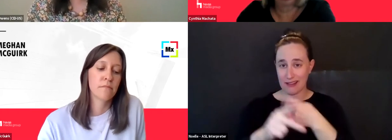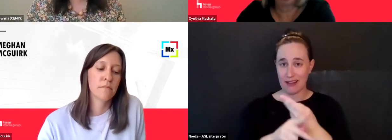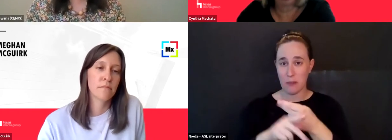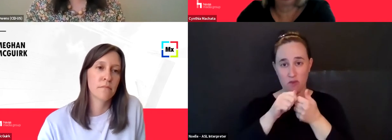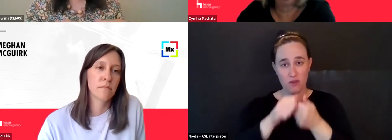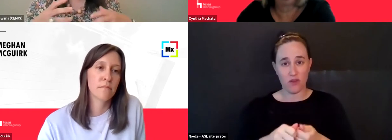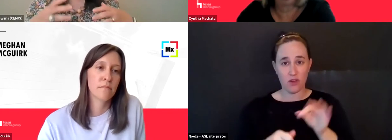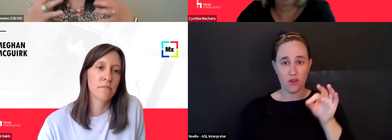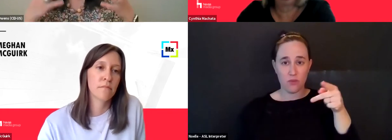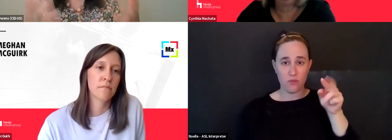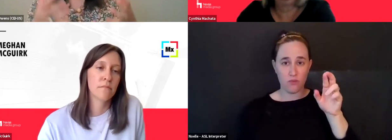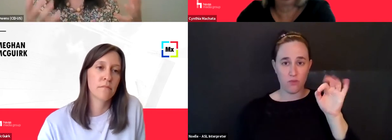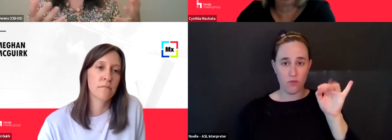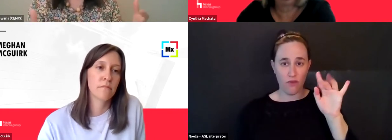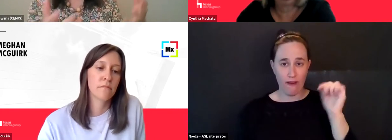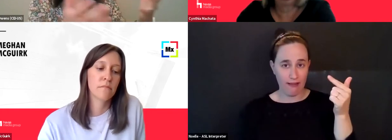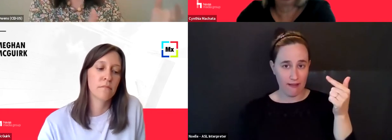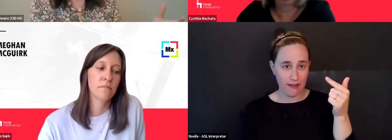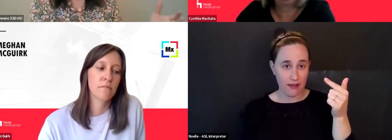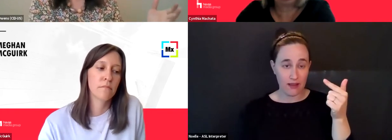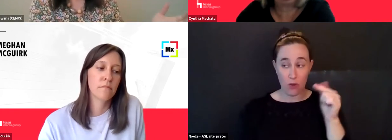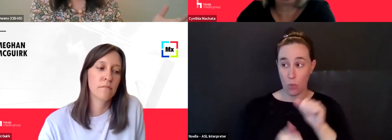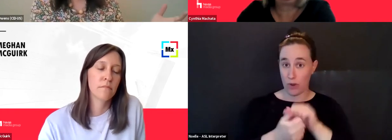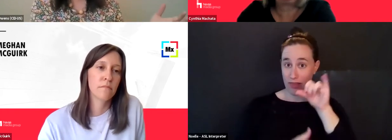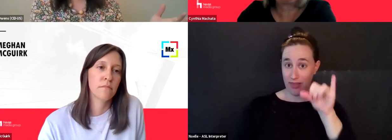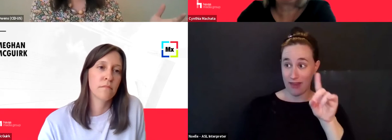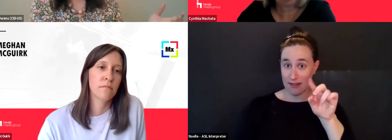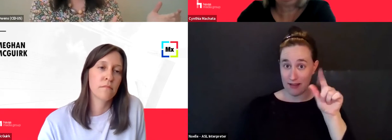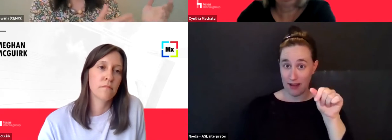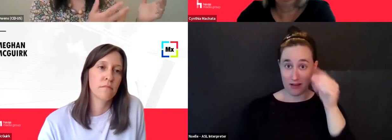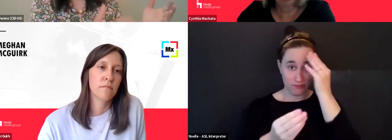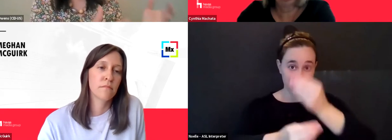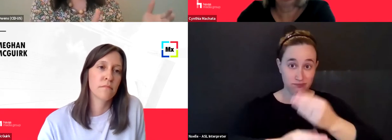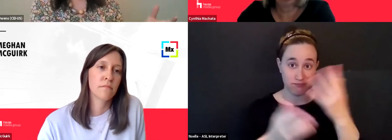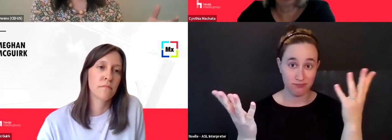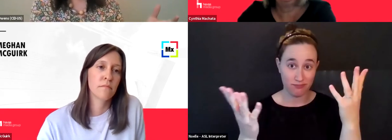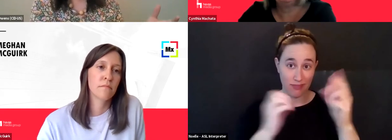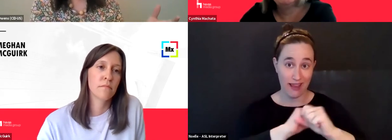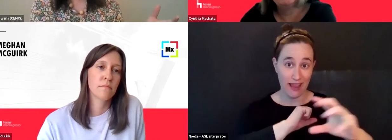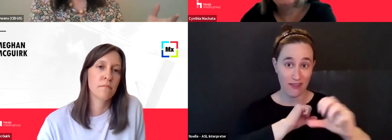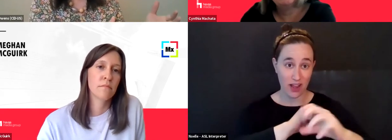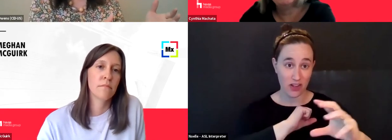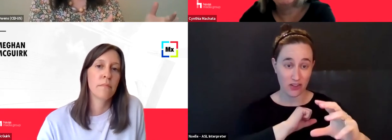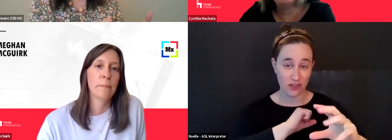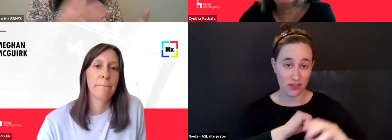in providing that profiling data to advertisers, I think it was housing advertisers.